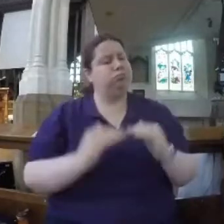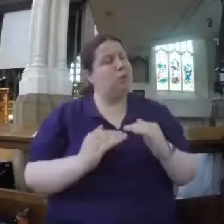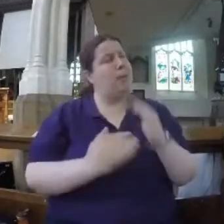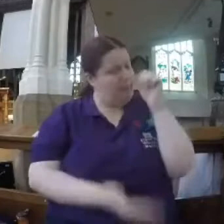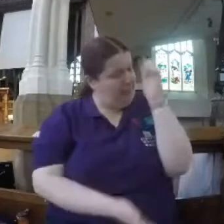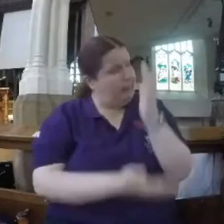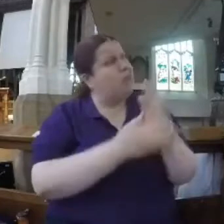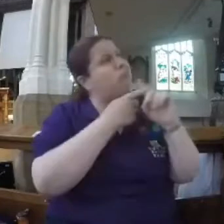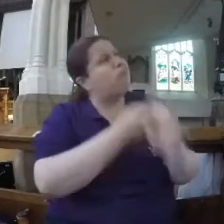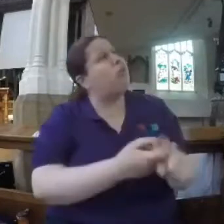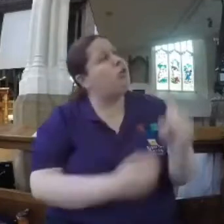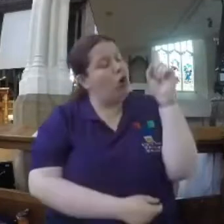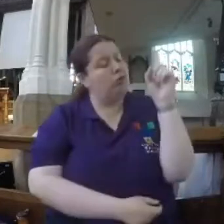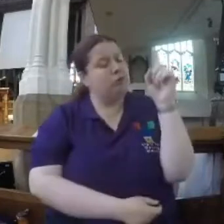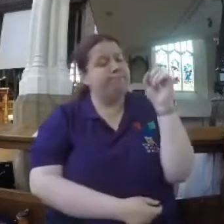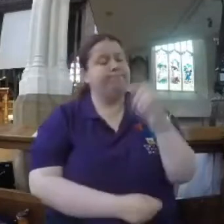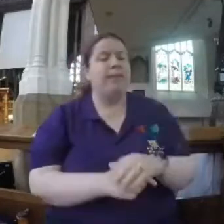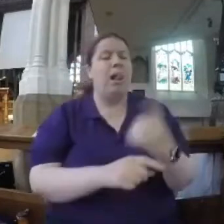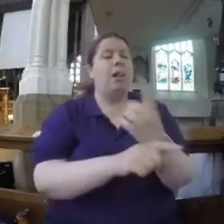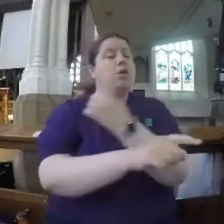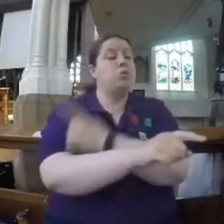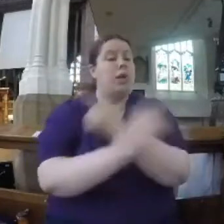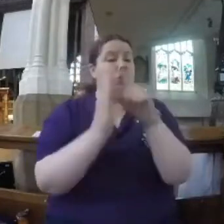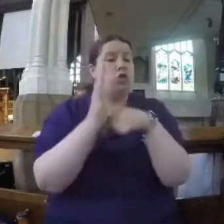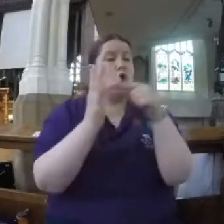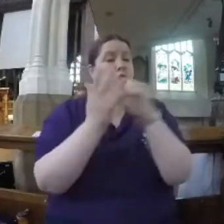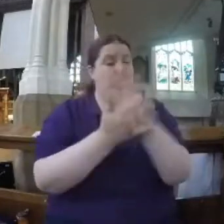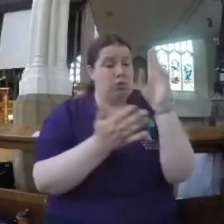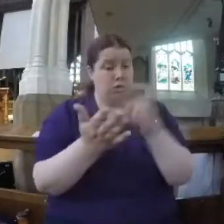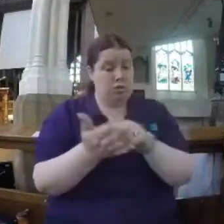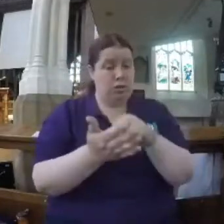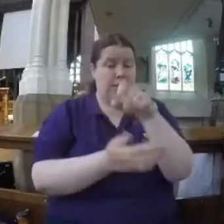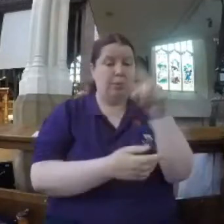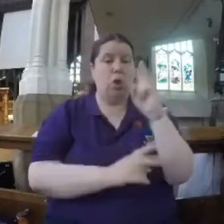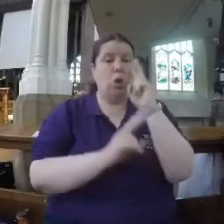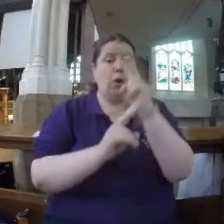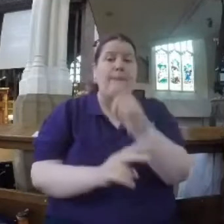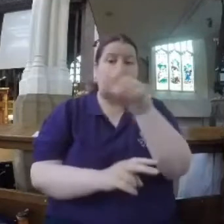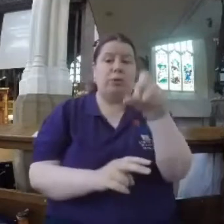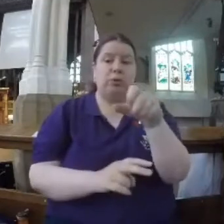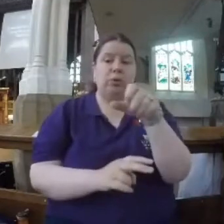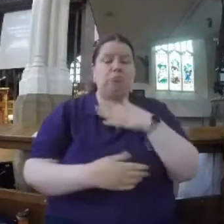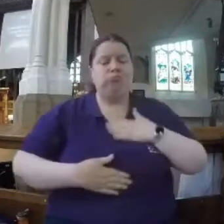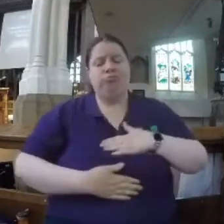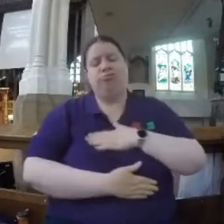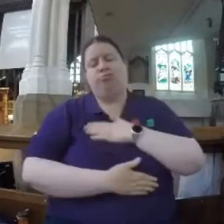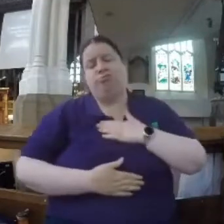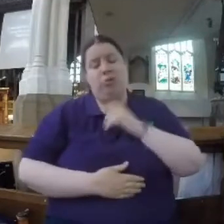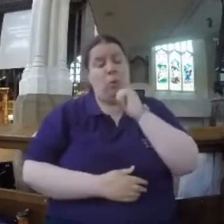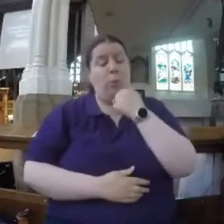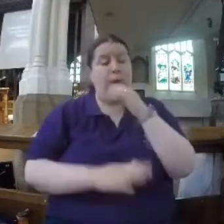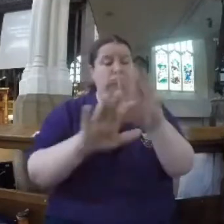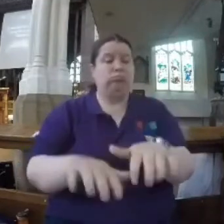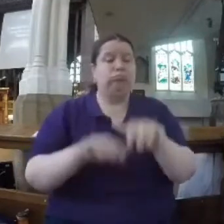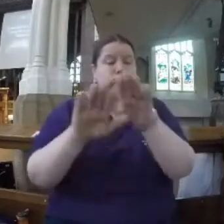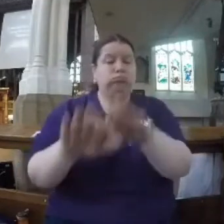God. Last week John looked at, blessed are those who mourn, for they will be comforted. And I have